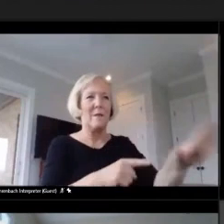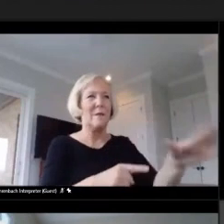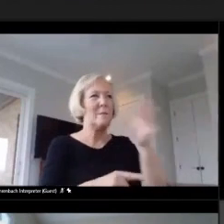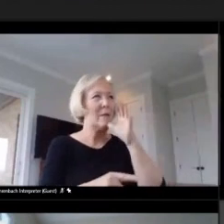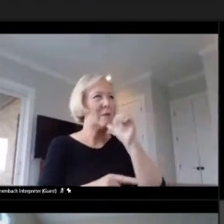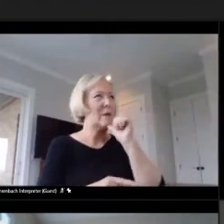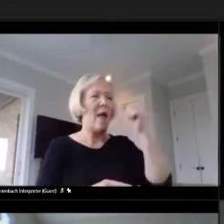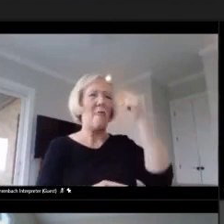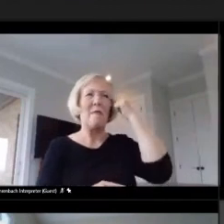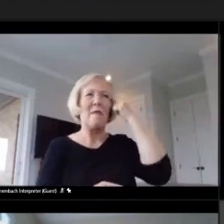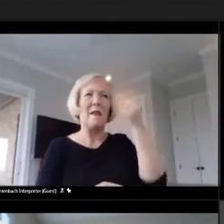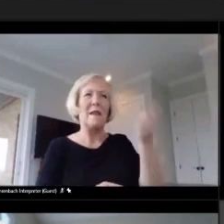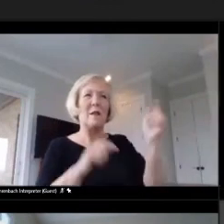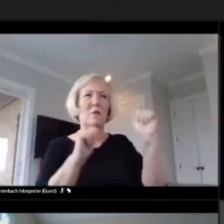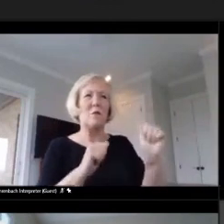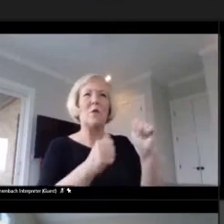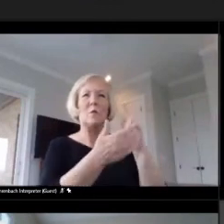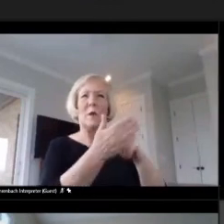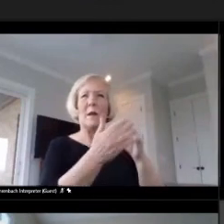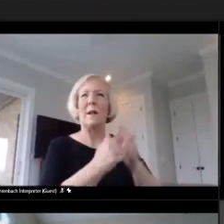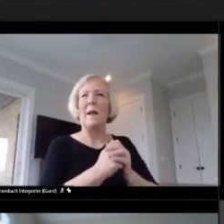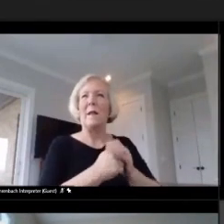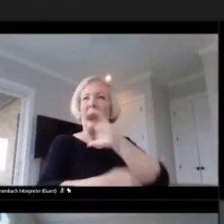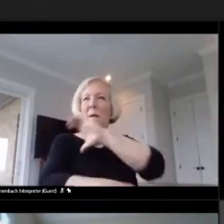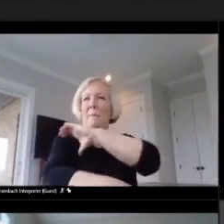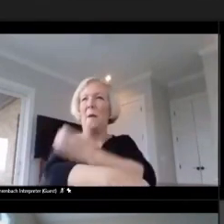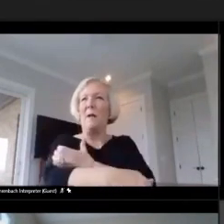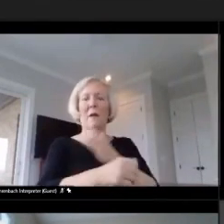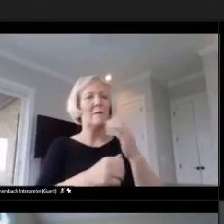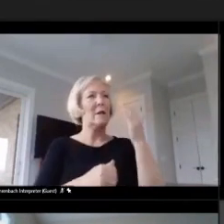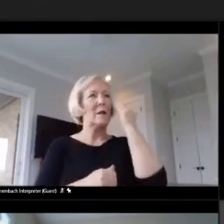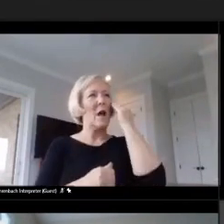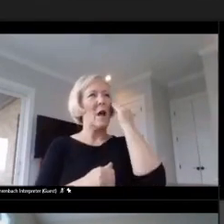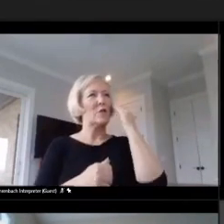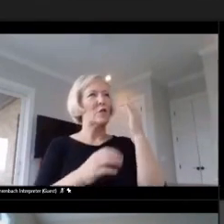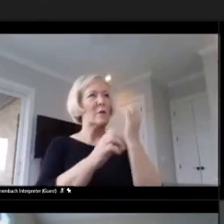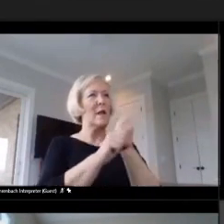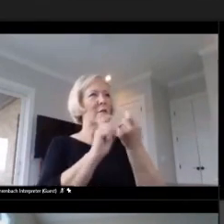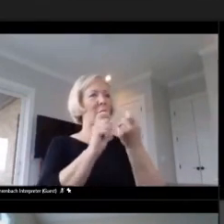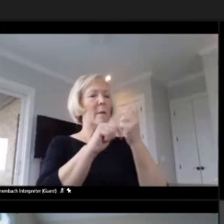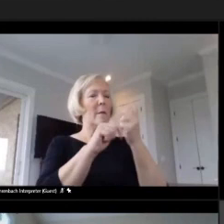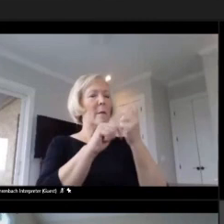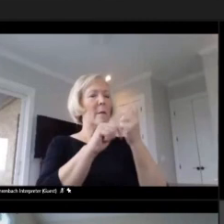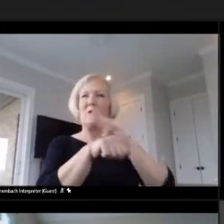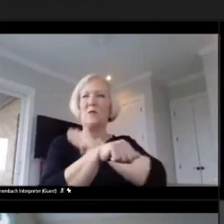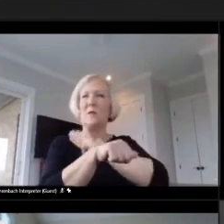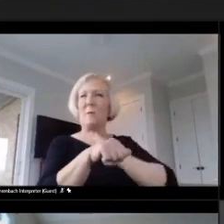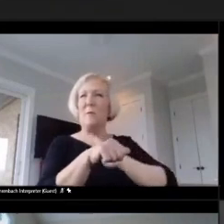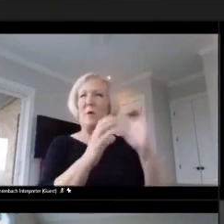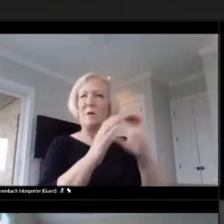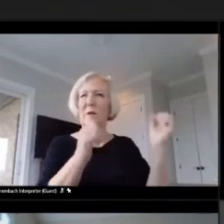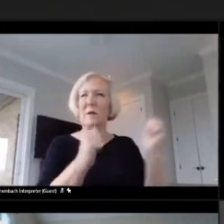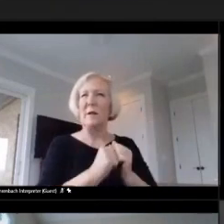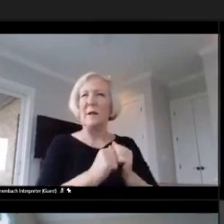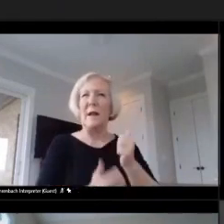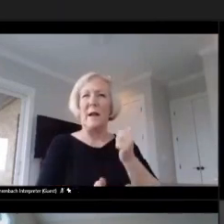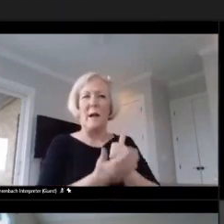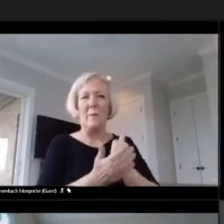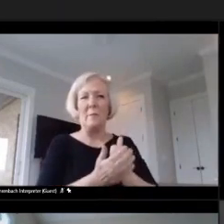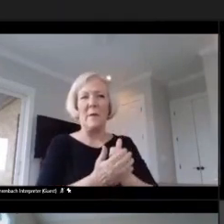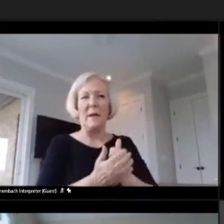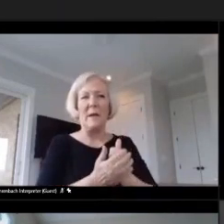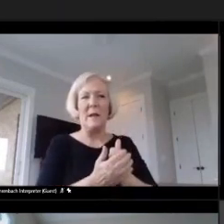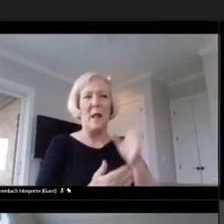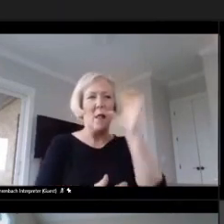power of the knowledge that you gain from National Board Certification that helped me see past all of those things and look for his